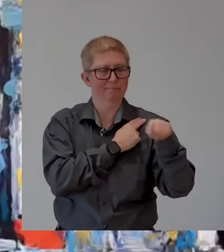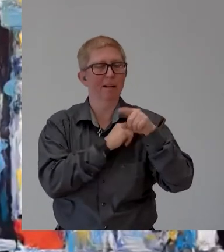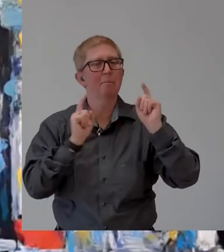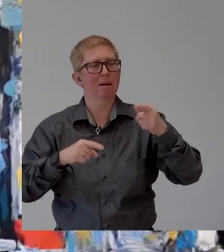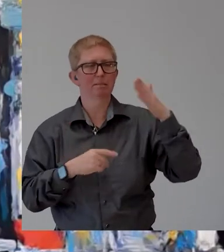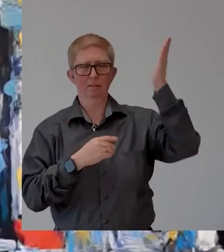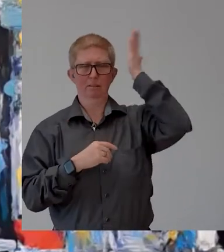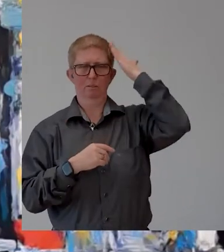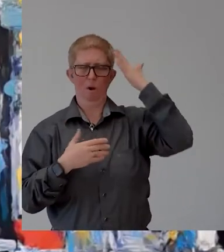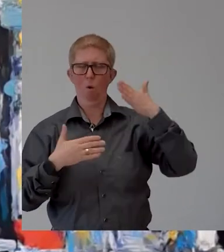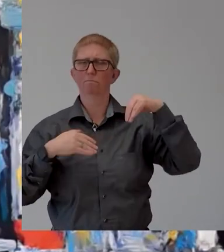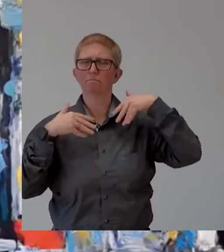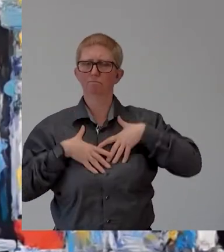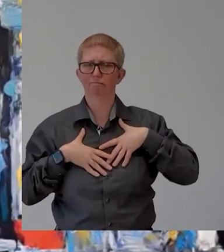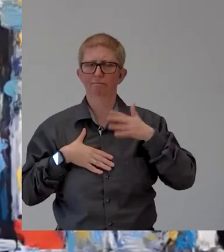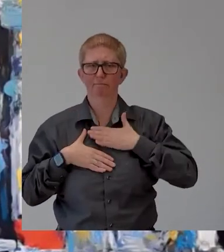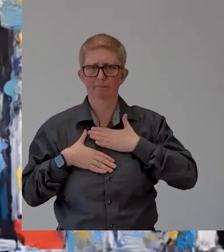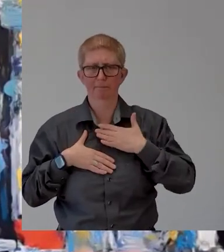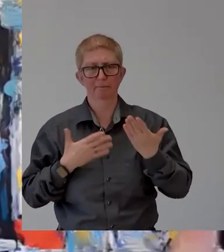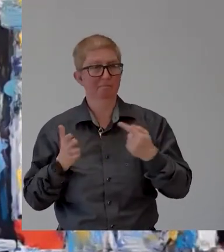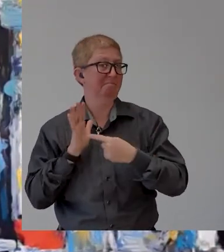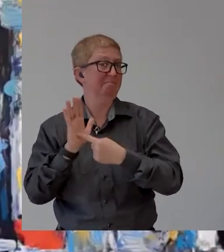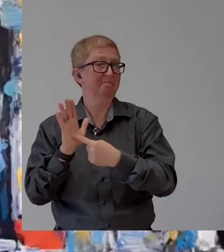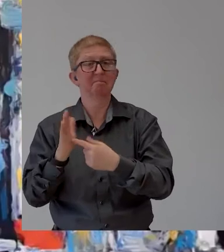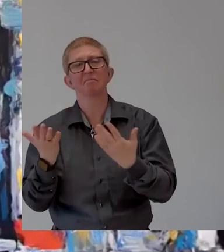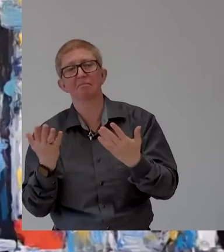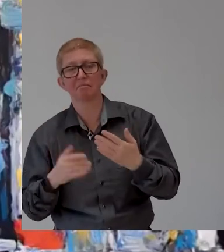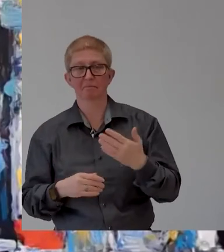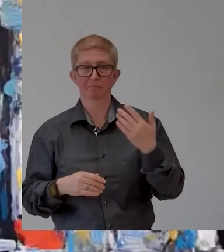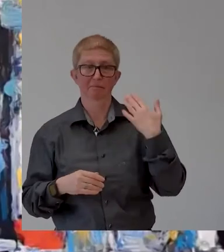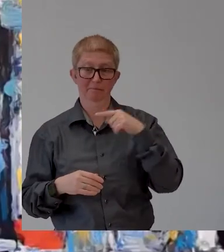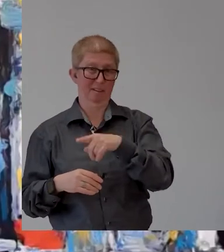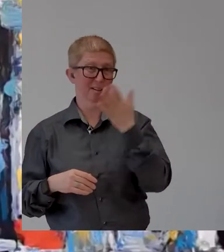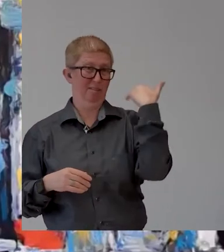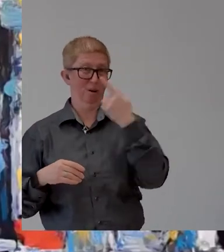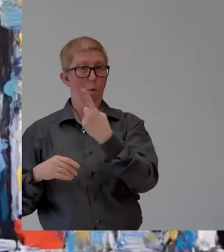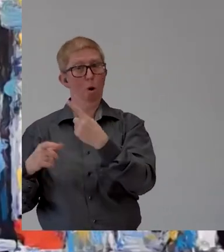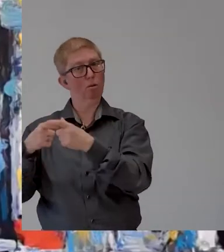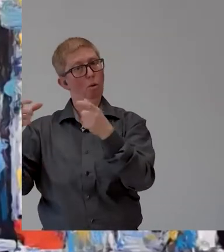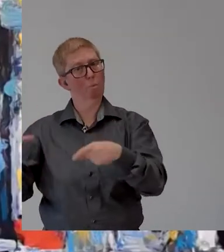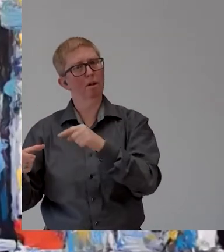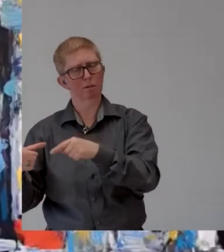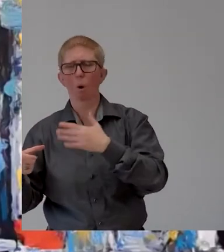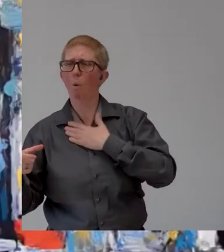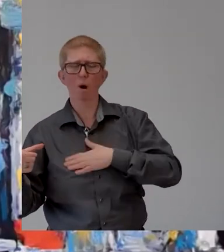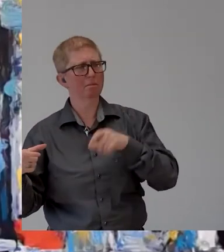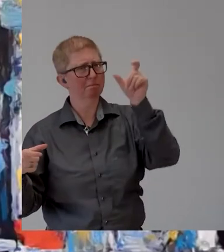they wanted to recruit people with autism they published an ad that stated that clearly and were